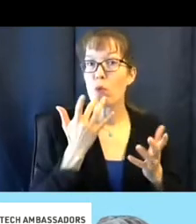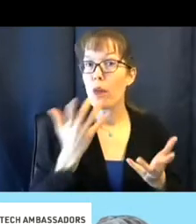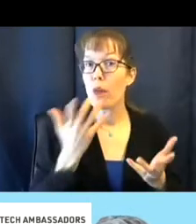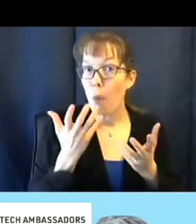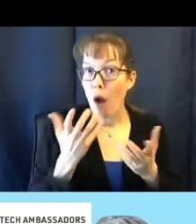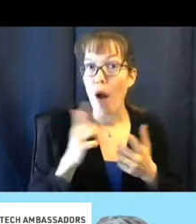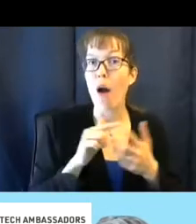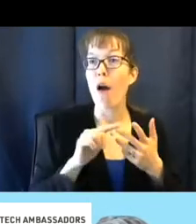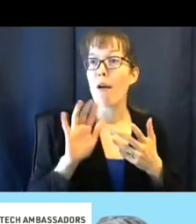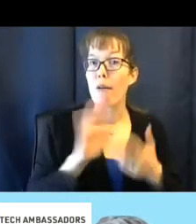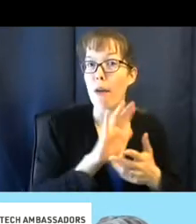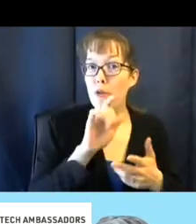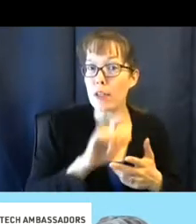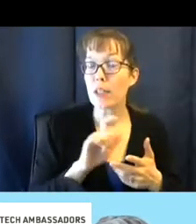need.